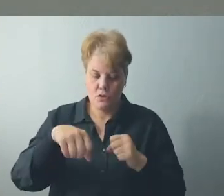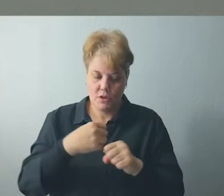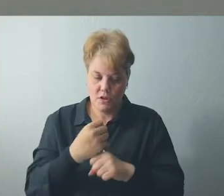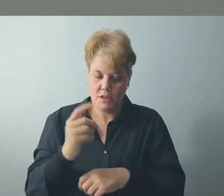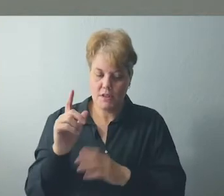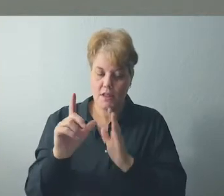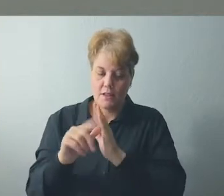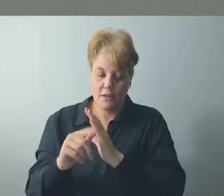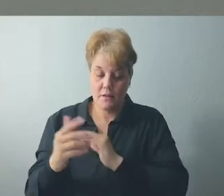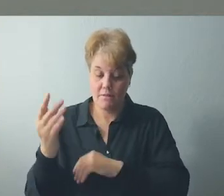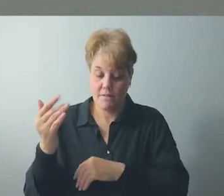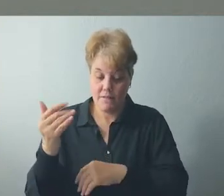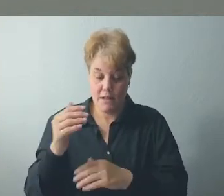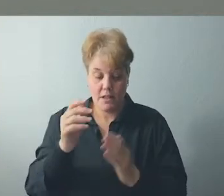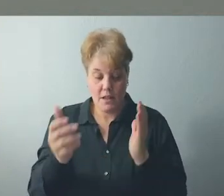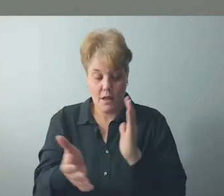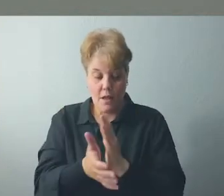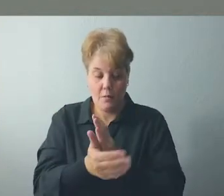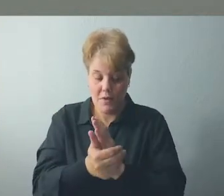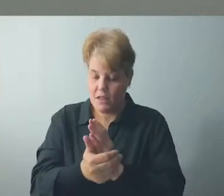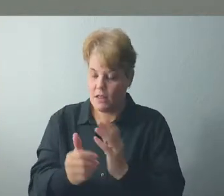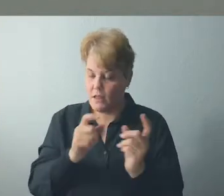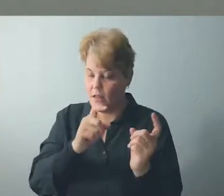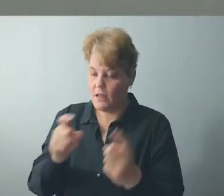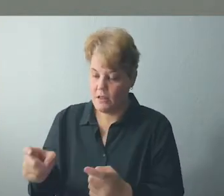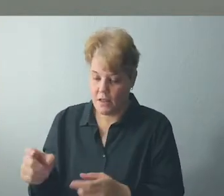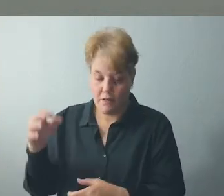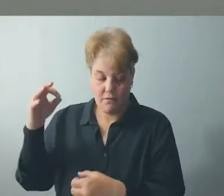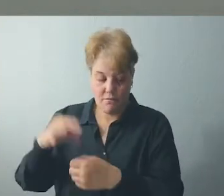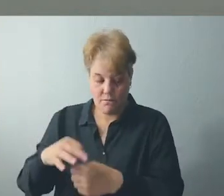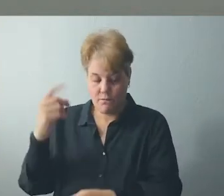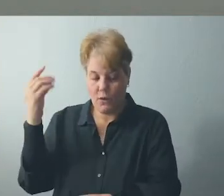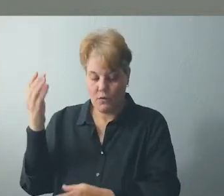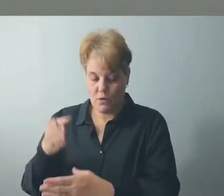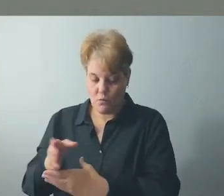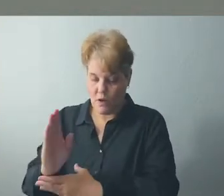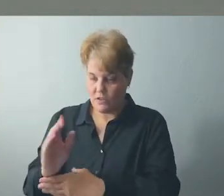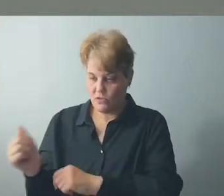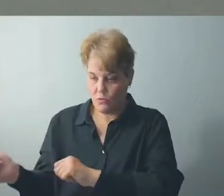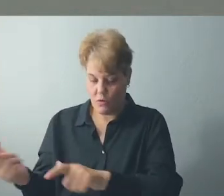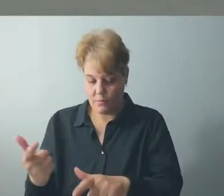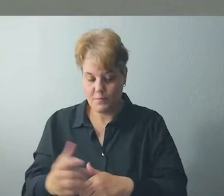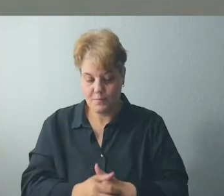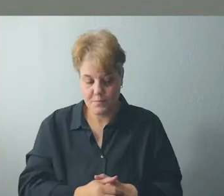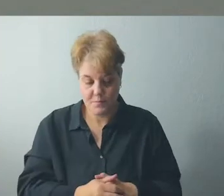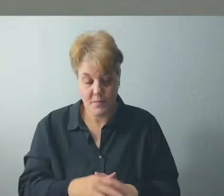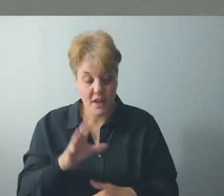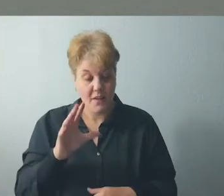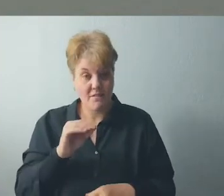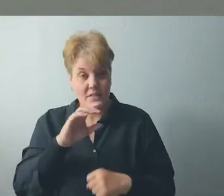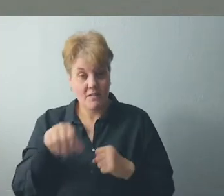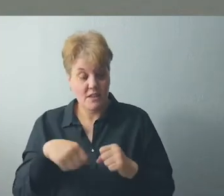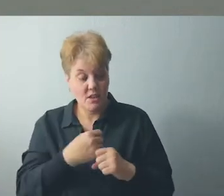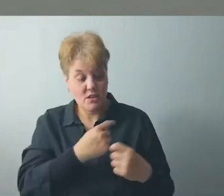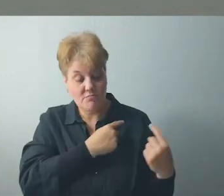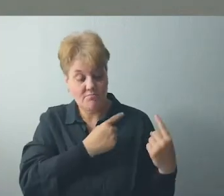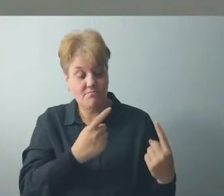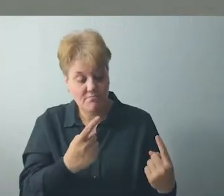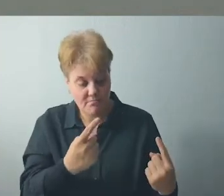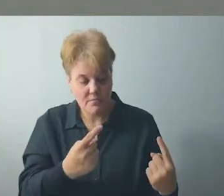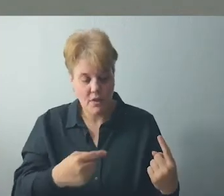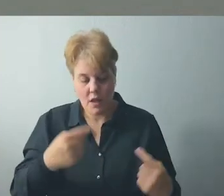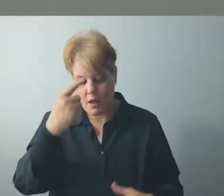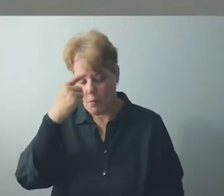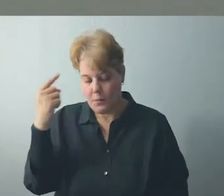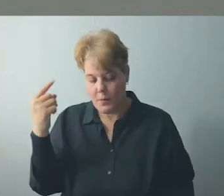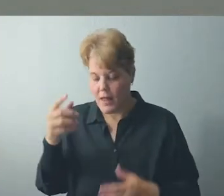it difficult to vote, especially in the South. Many brave and impassioned Americans protested, marched, and were even arrested